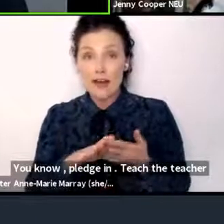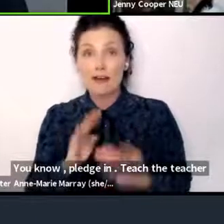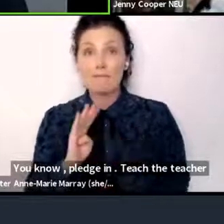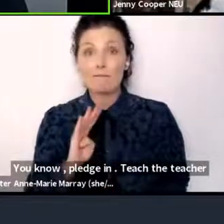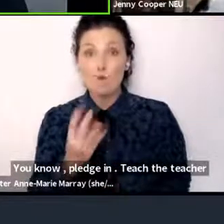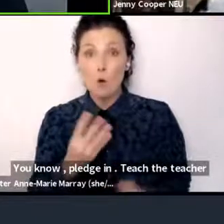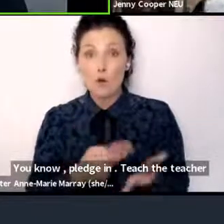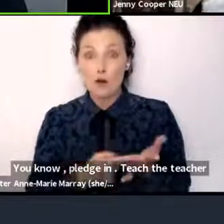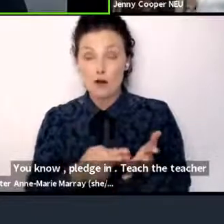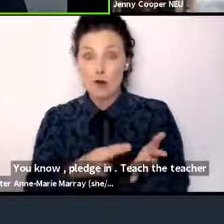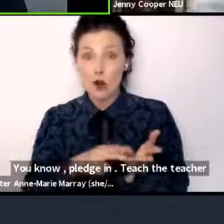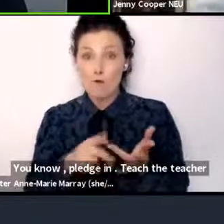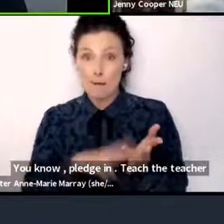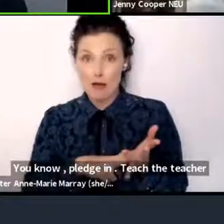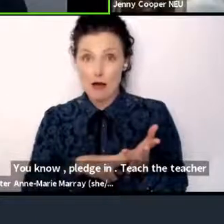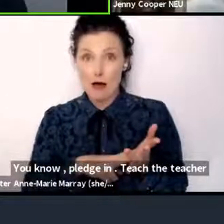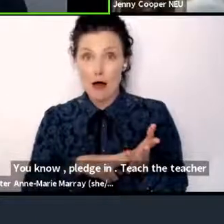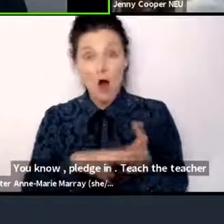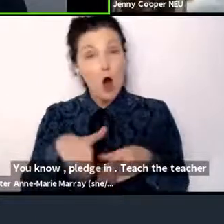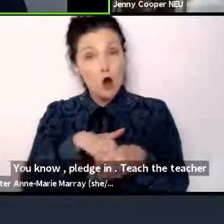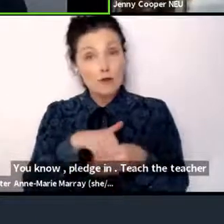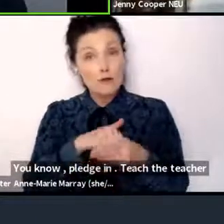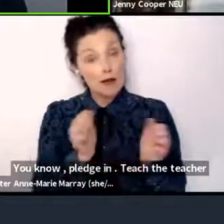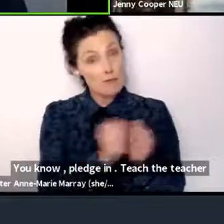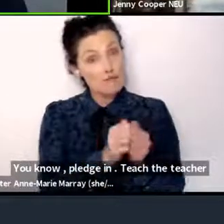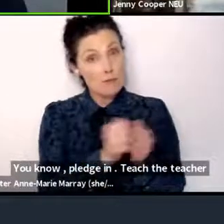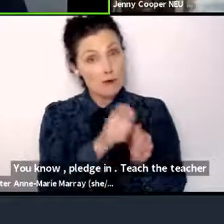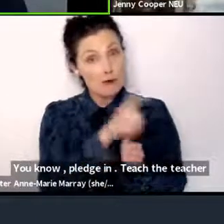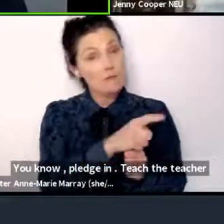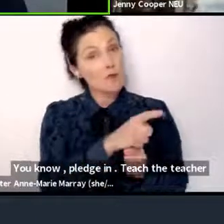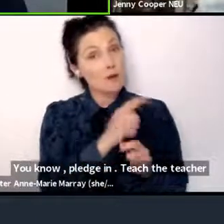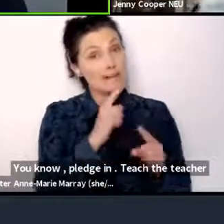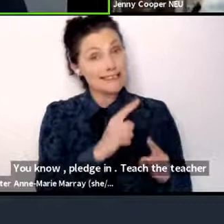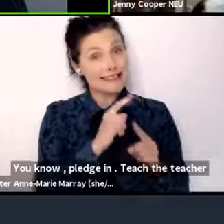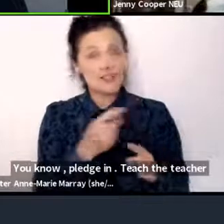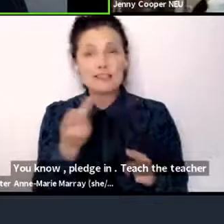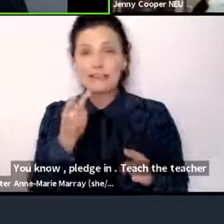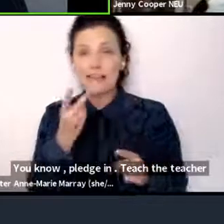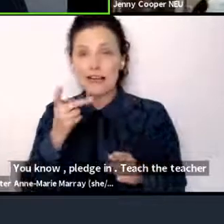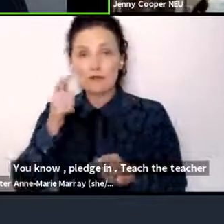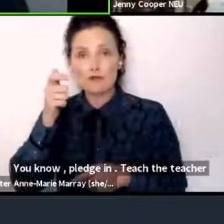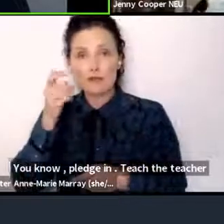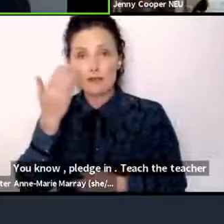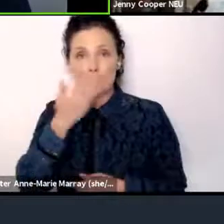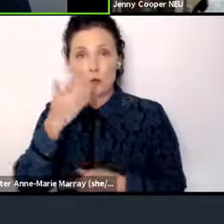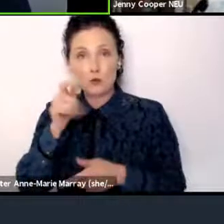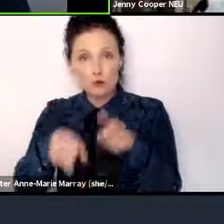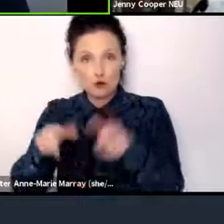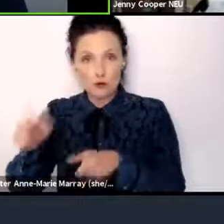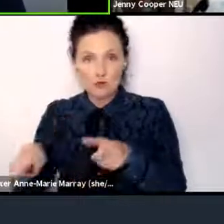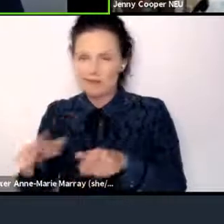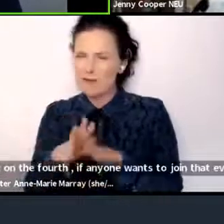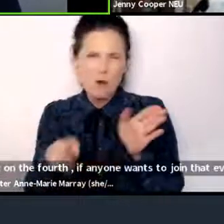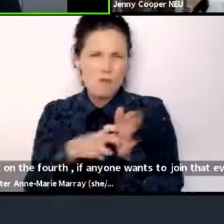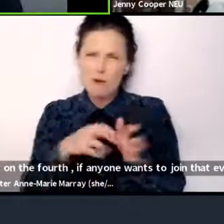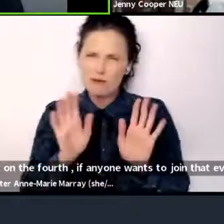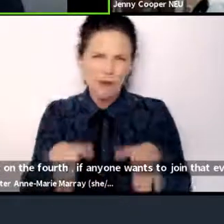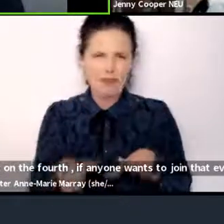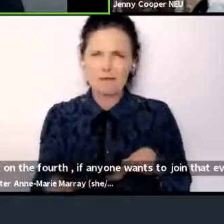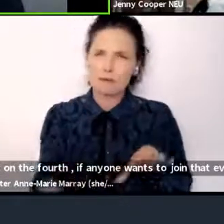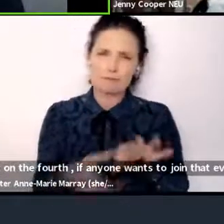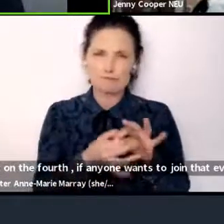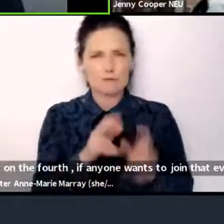and the content will be appropriate for teachers, but also for pupils in secondary school as well. There's no need to book, you can just join that.